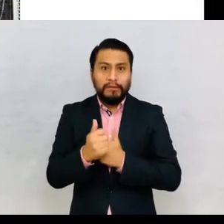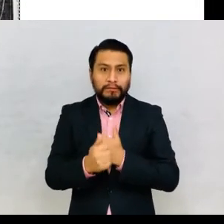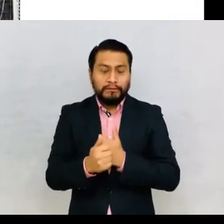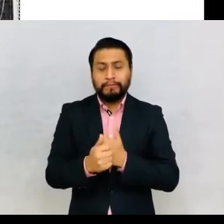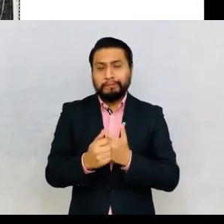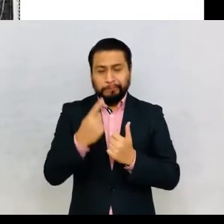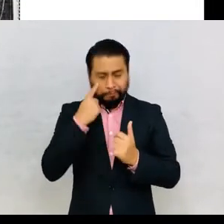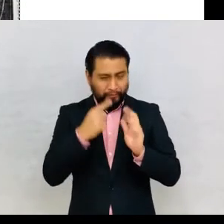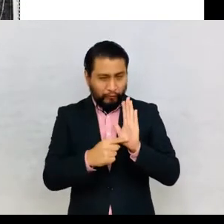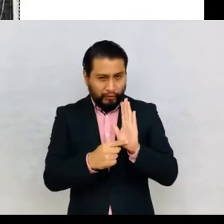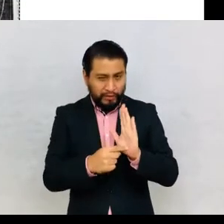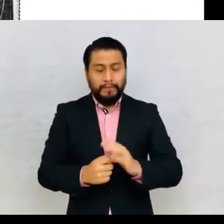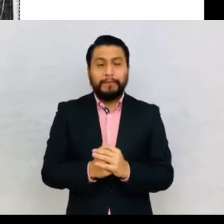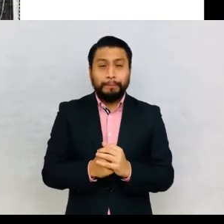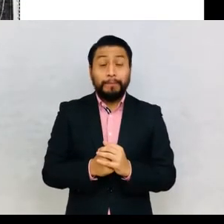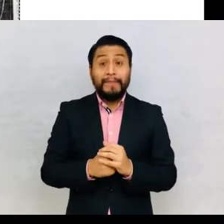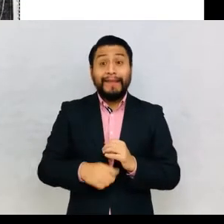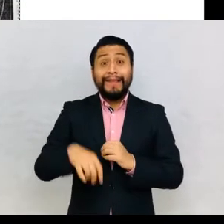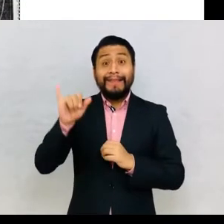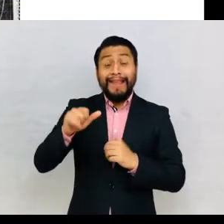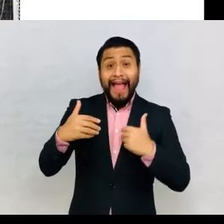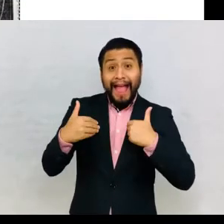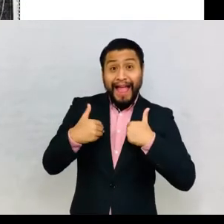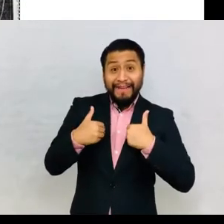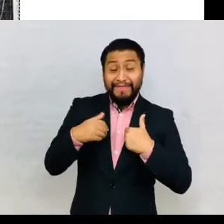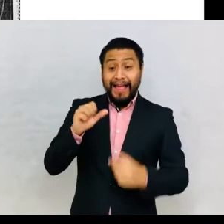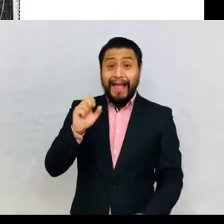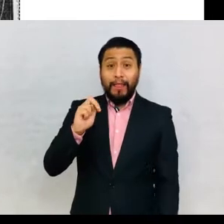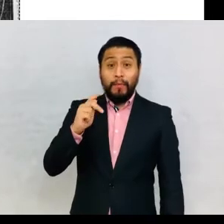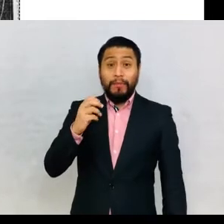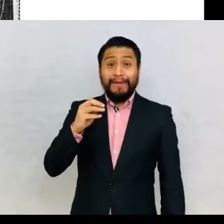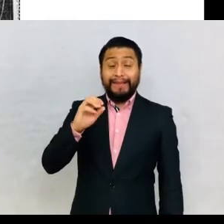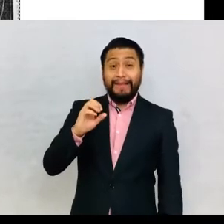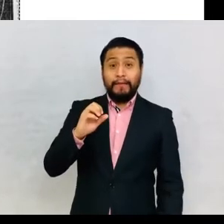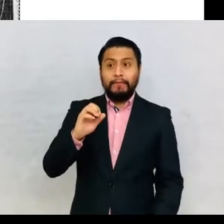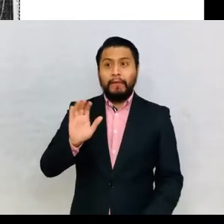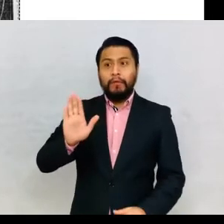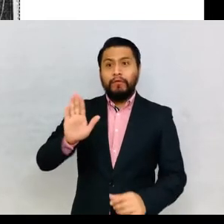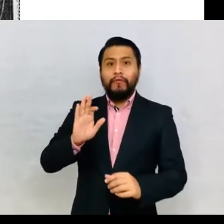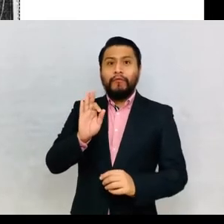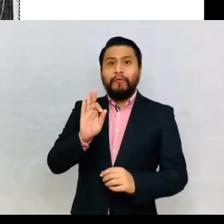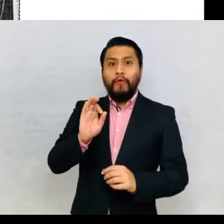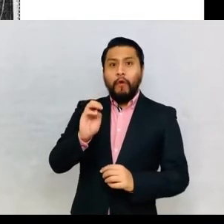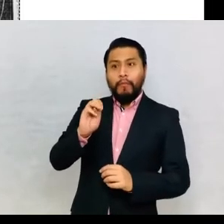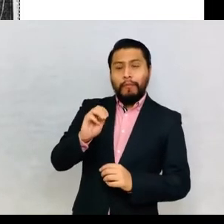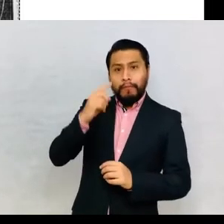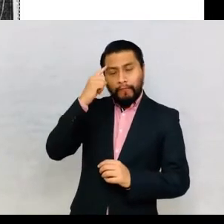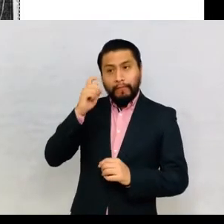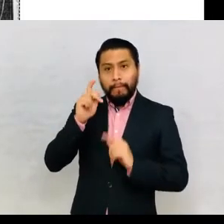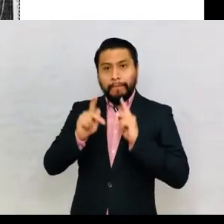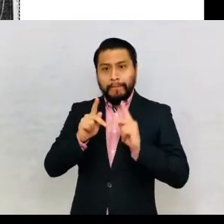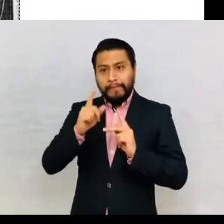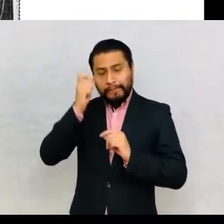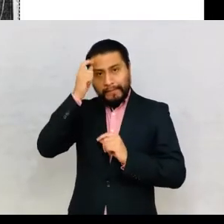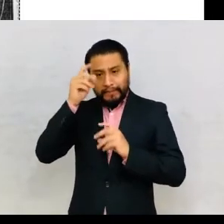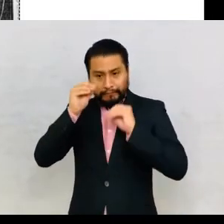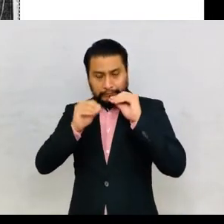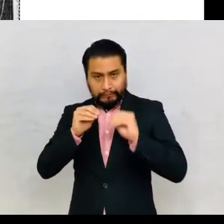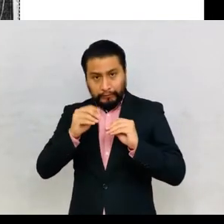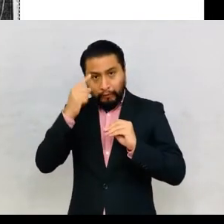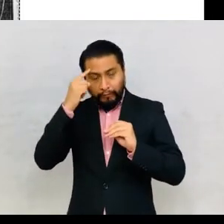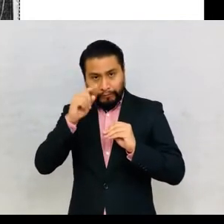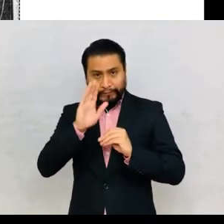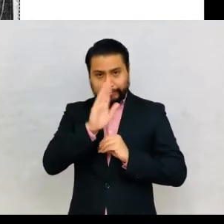For example, this is an anthropometric medical form for the pupil created at the National Medical